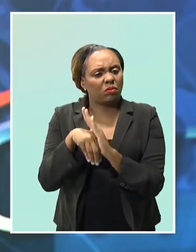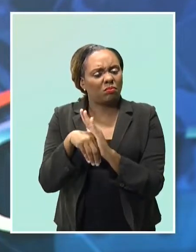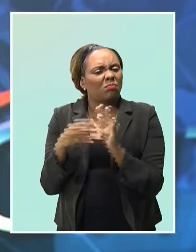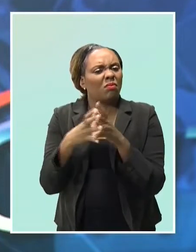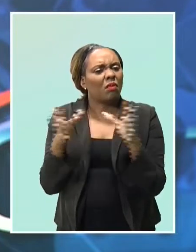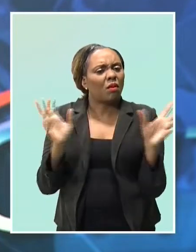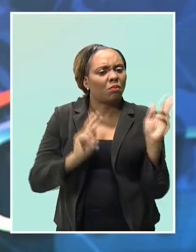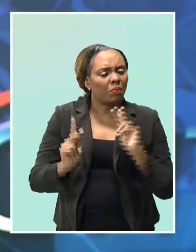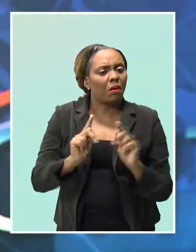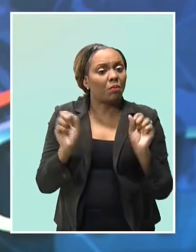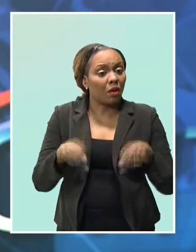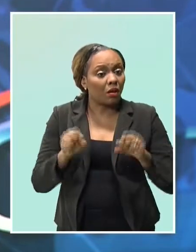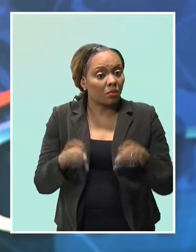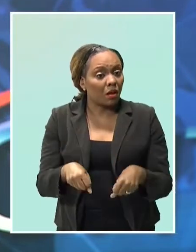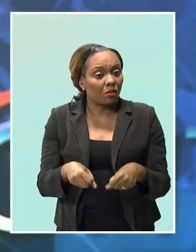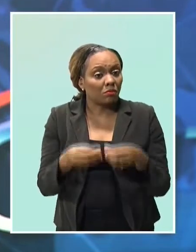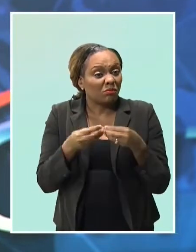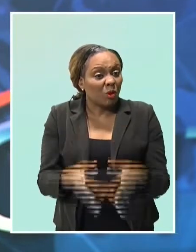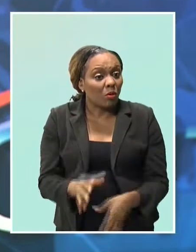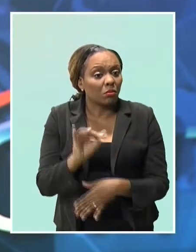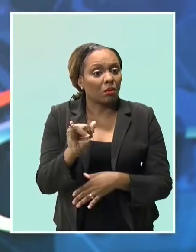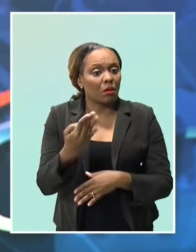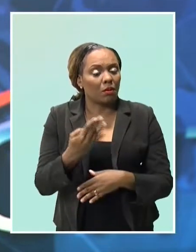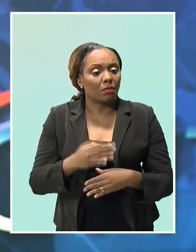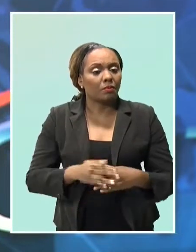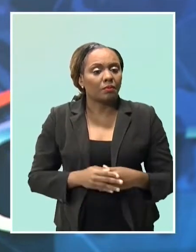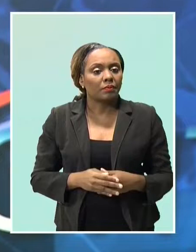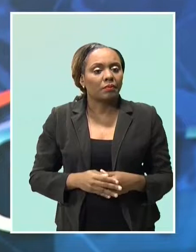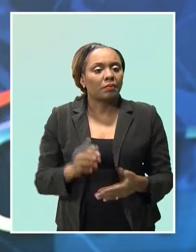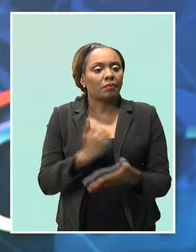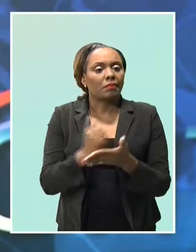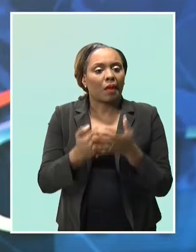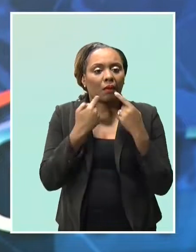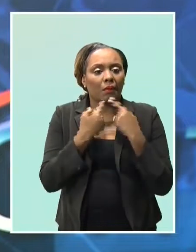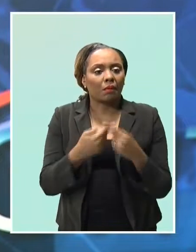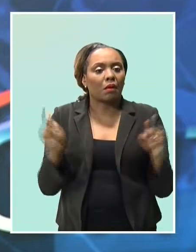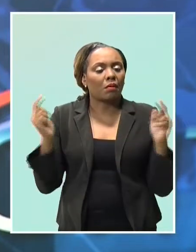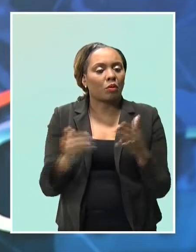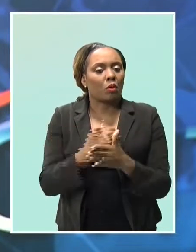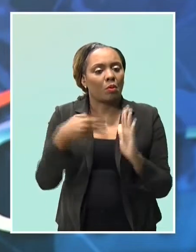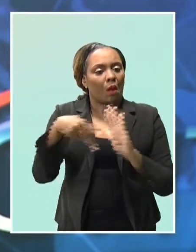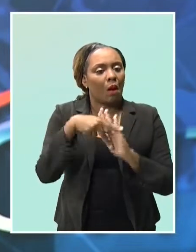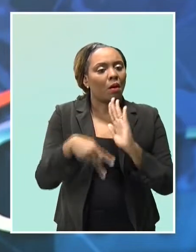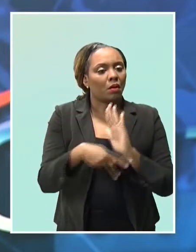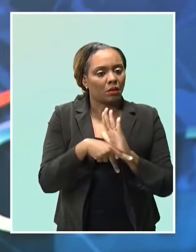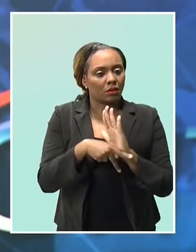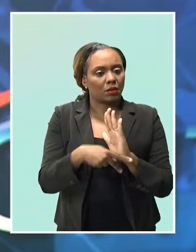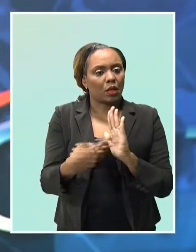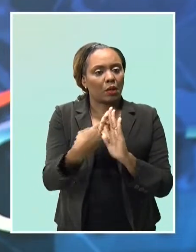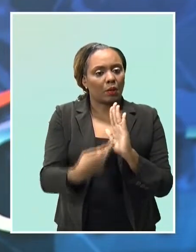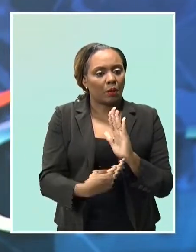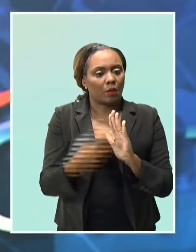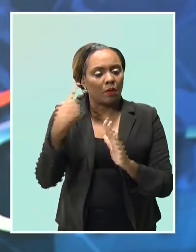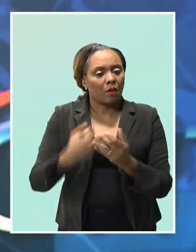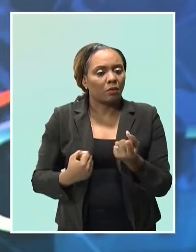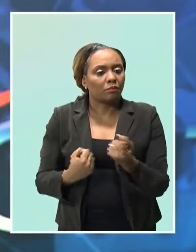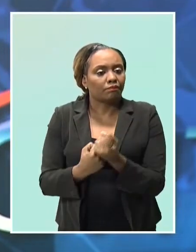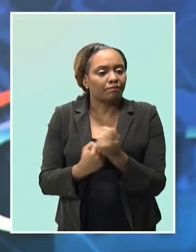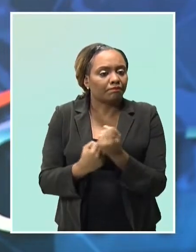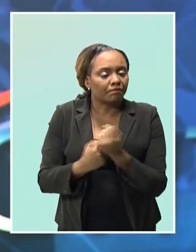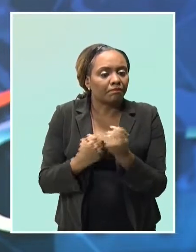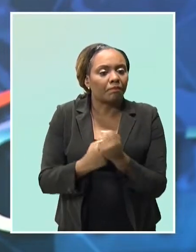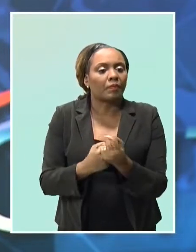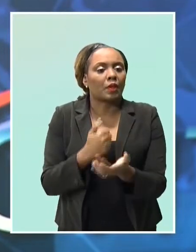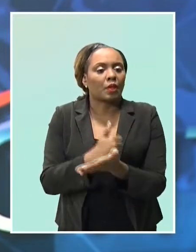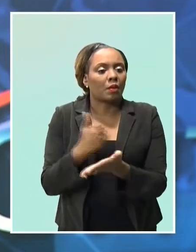losses. The Governor made the comment today as the bank announced a set of new monetary policy measures, mainly intended to support the domestic banking